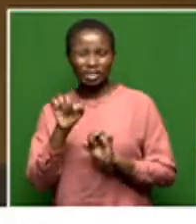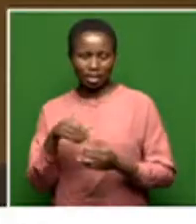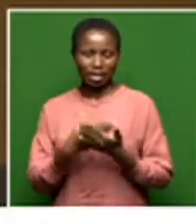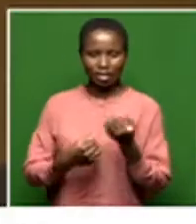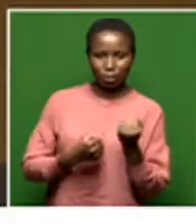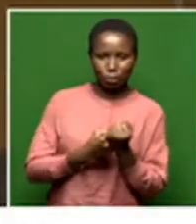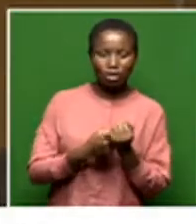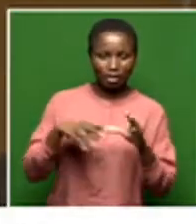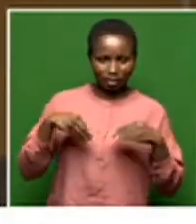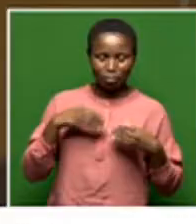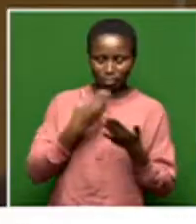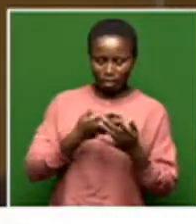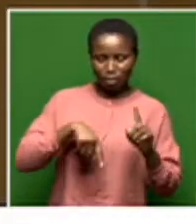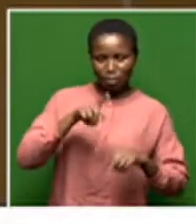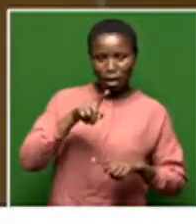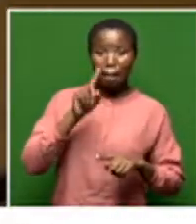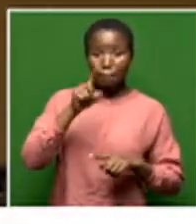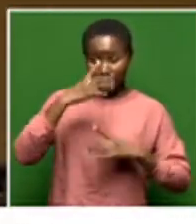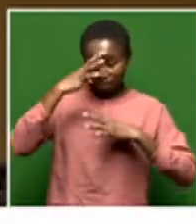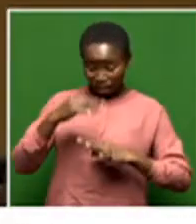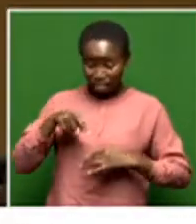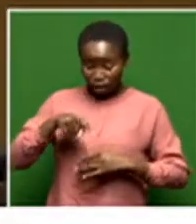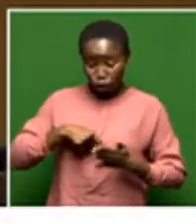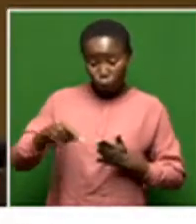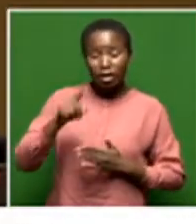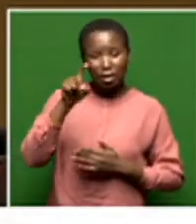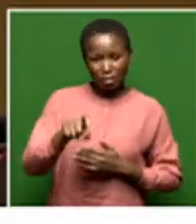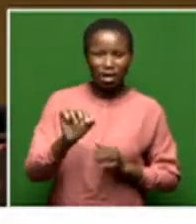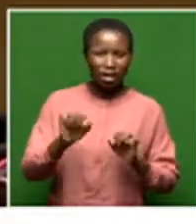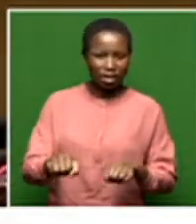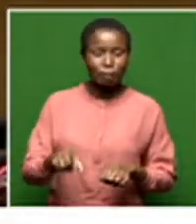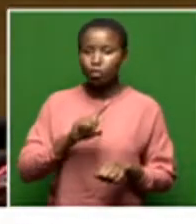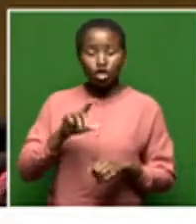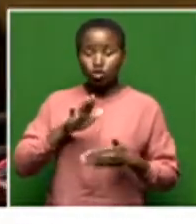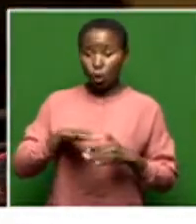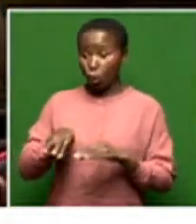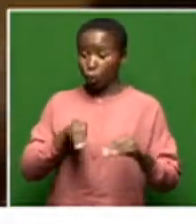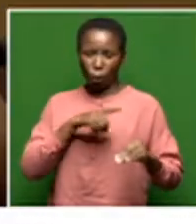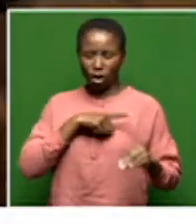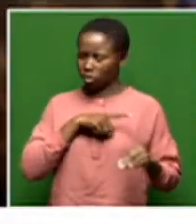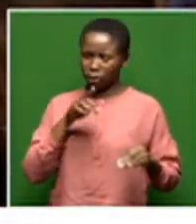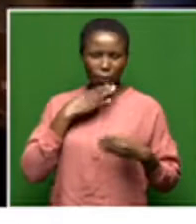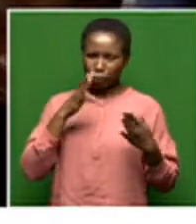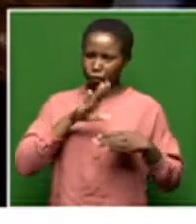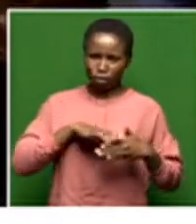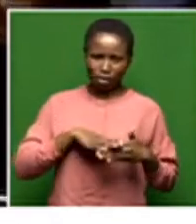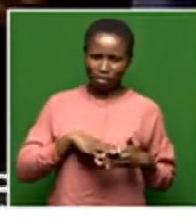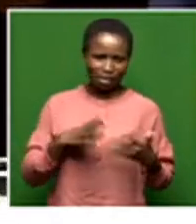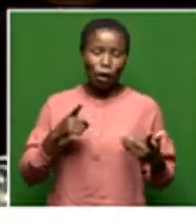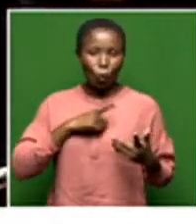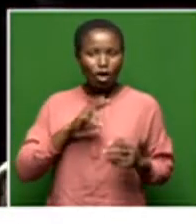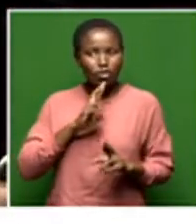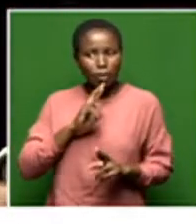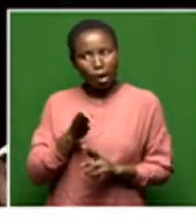must move and make a decision this week. There's absolutely no reason why this needs to be delayed in any way, shape or form. The report